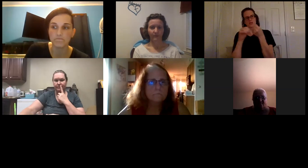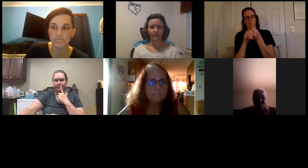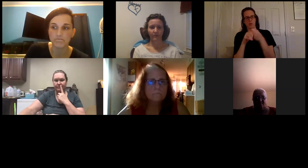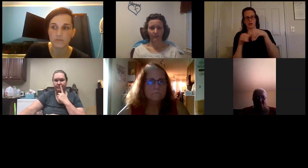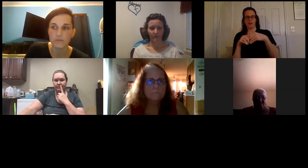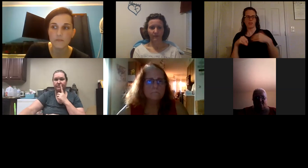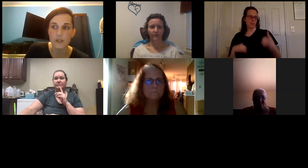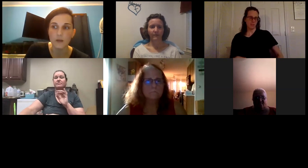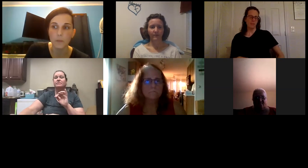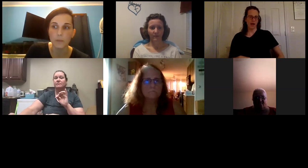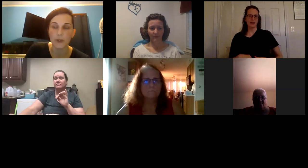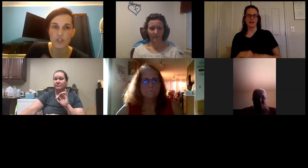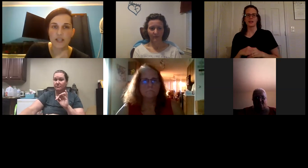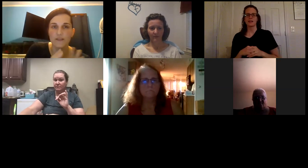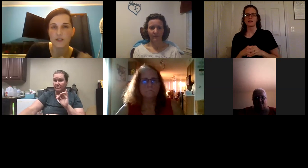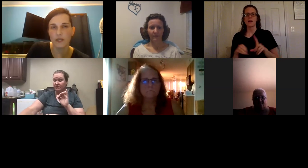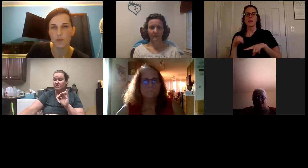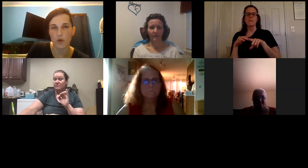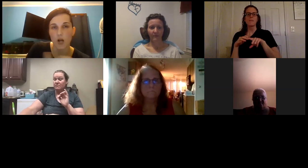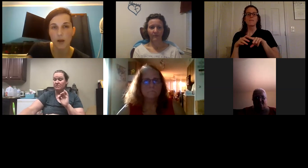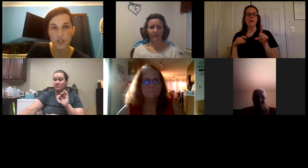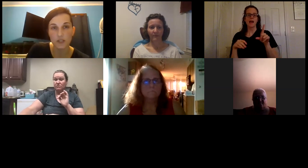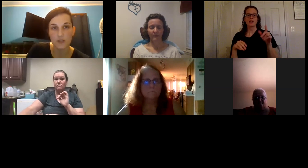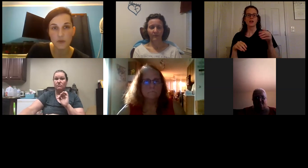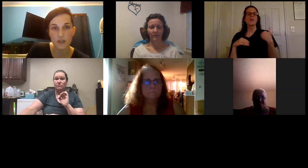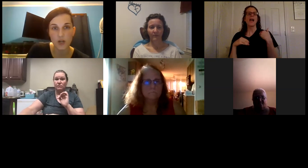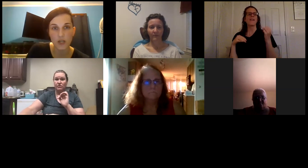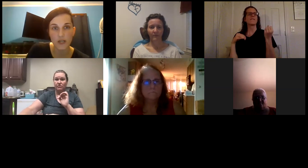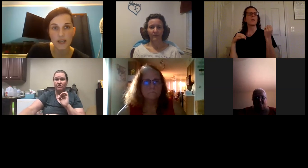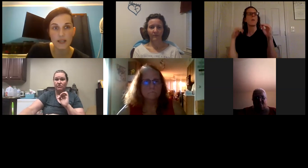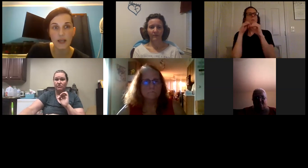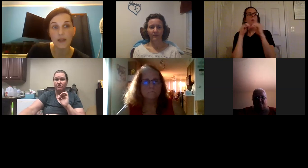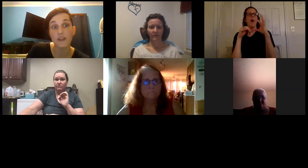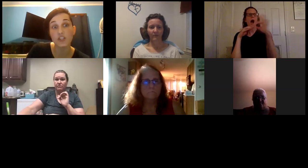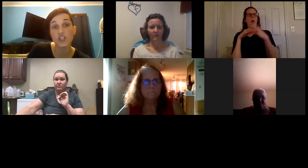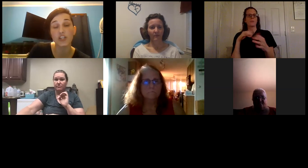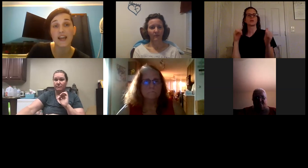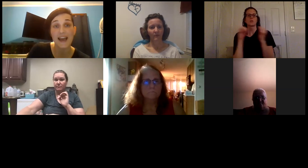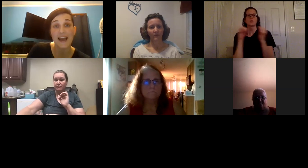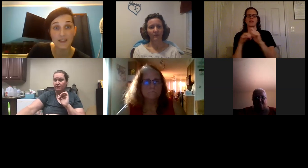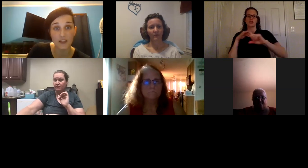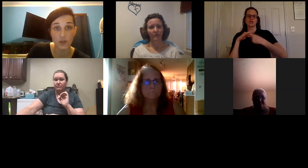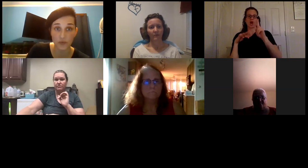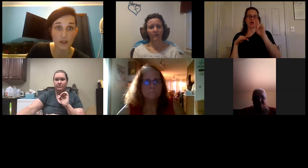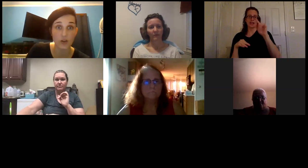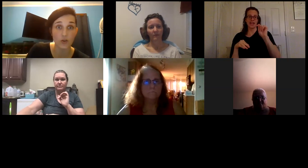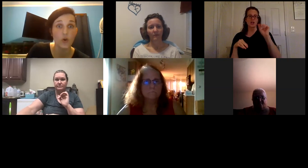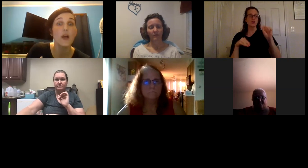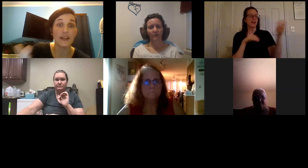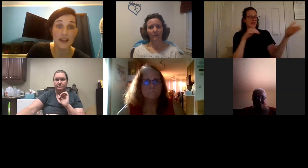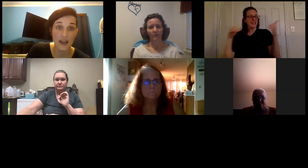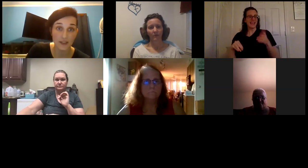but you just have so many more options with the starter kit and then she could add the oregano